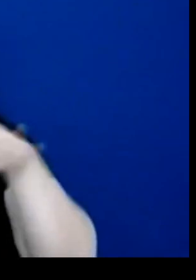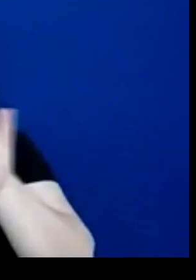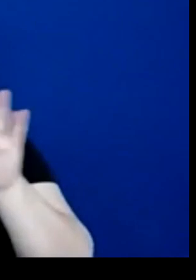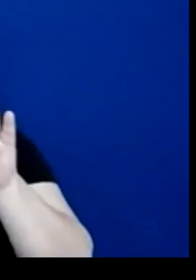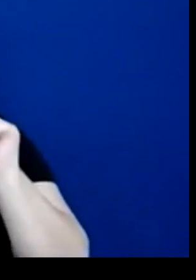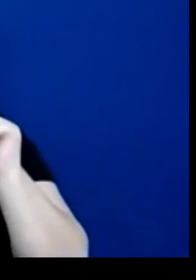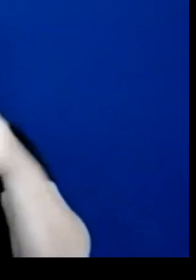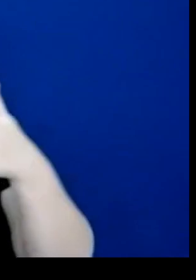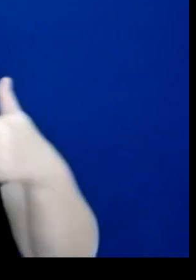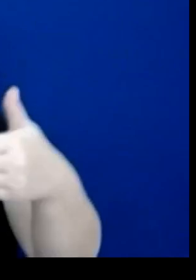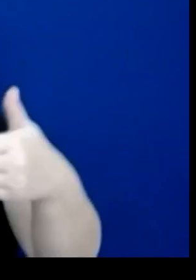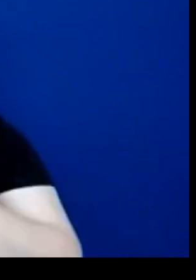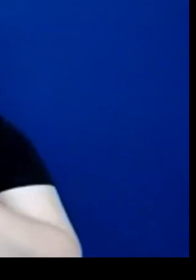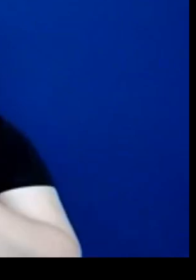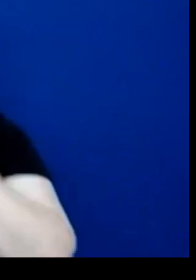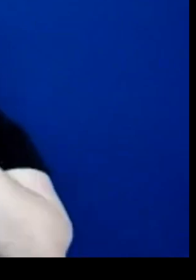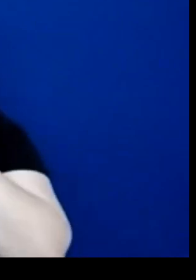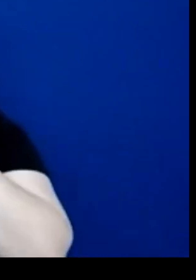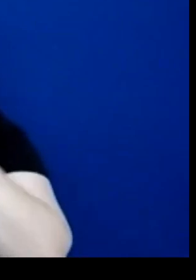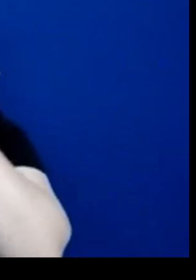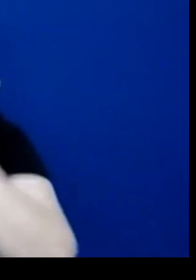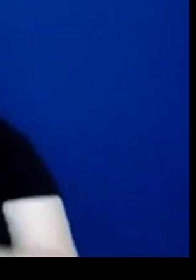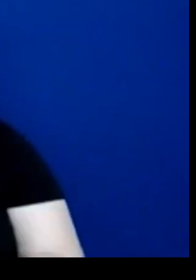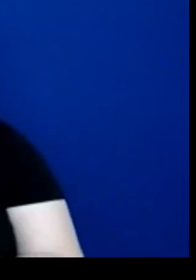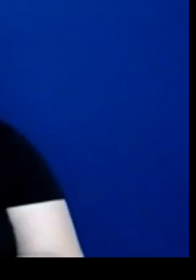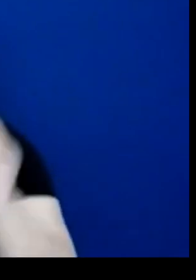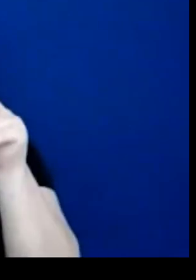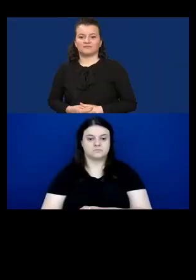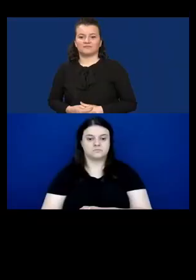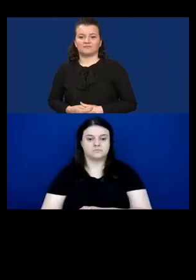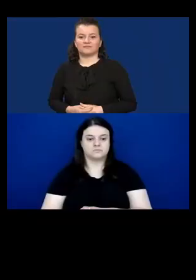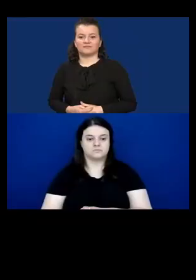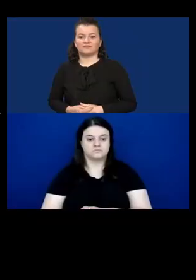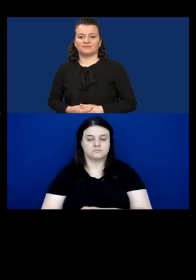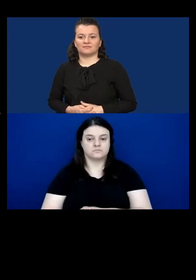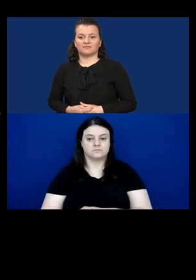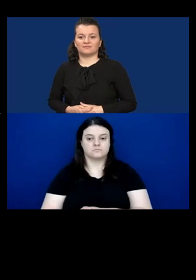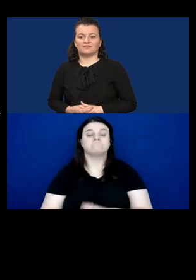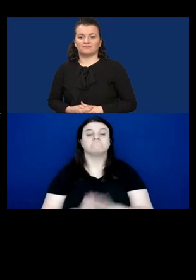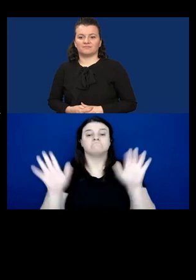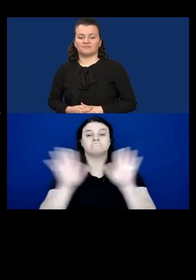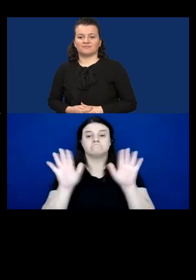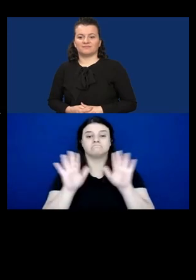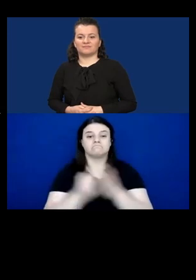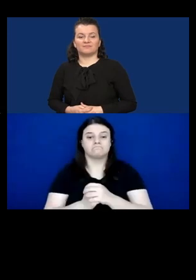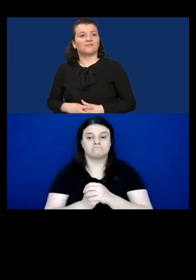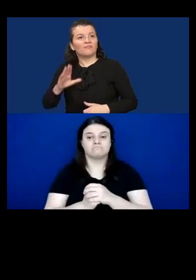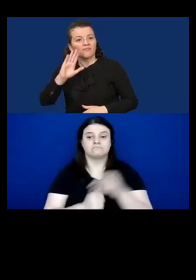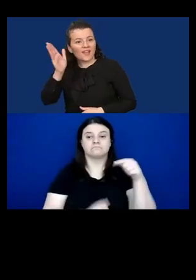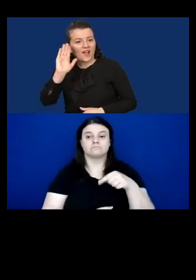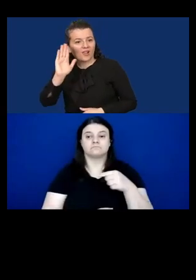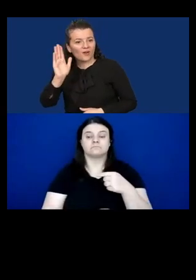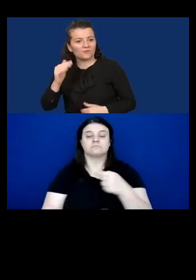ease? Sorry about that. Thank you. Okay. Yes. Hello, this is Jose Smith speaking.